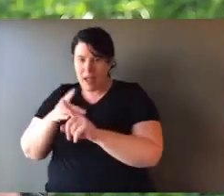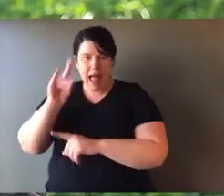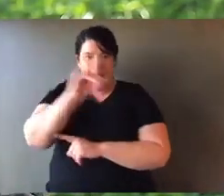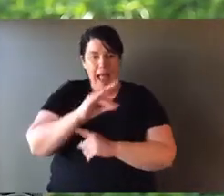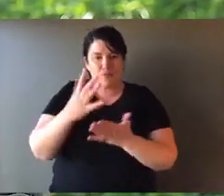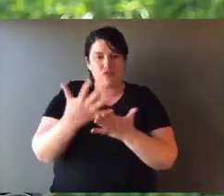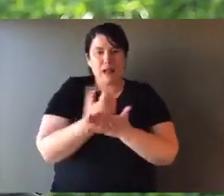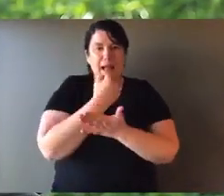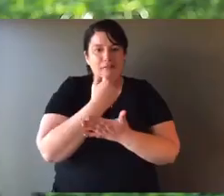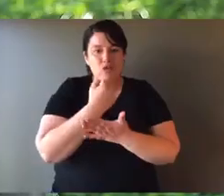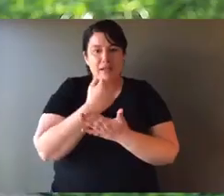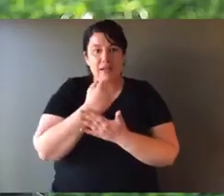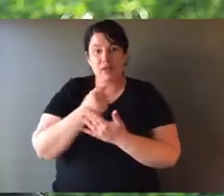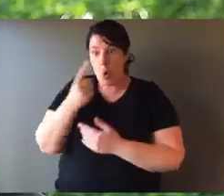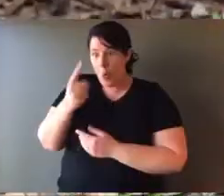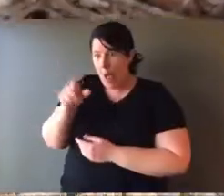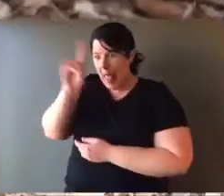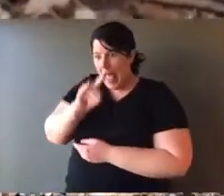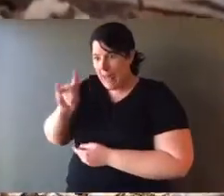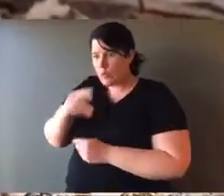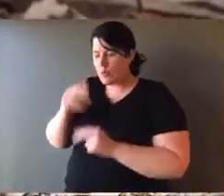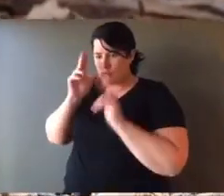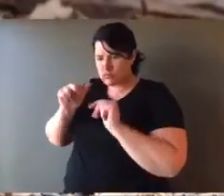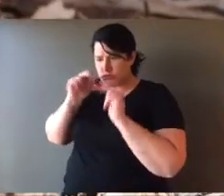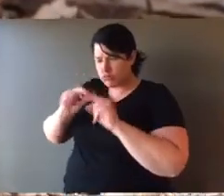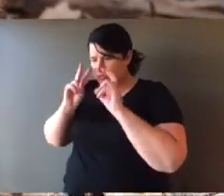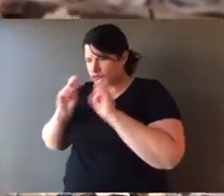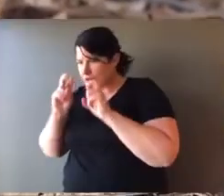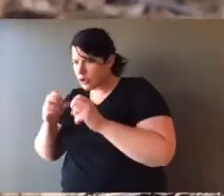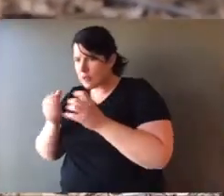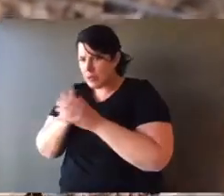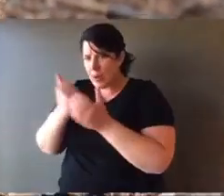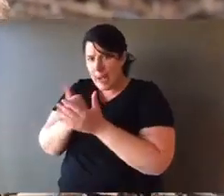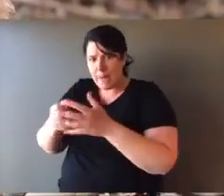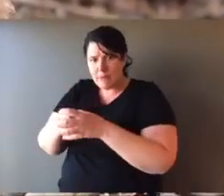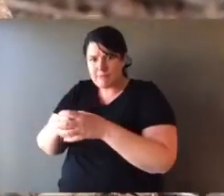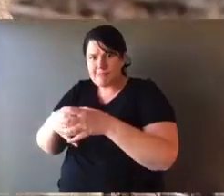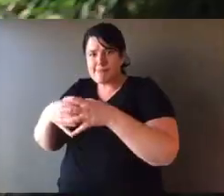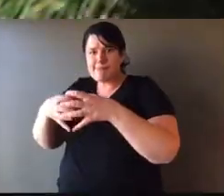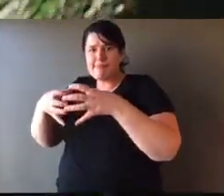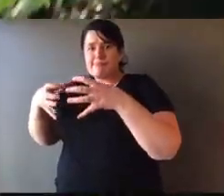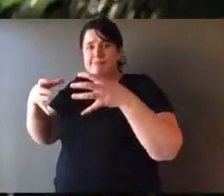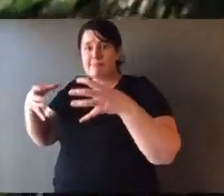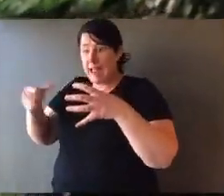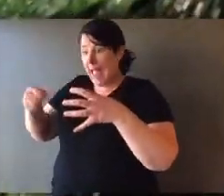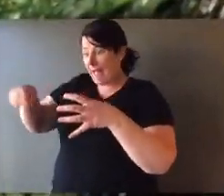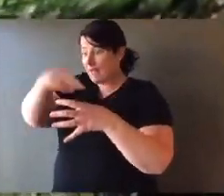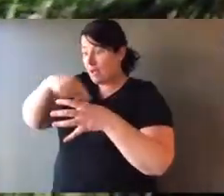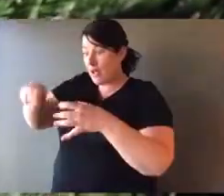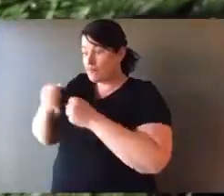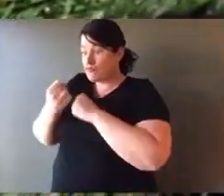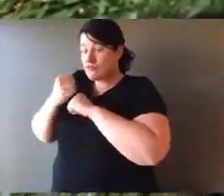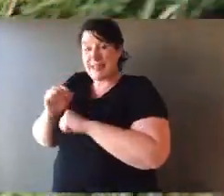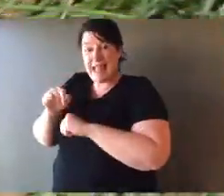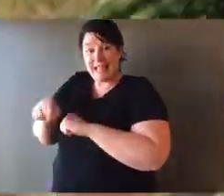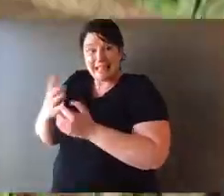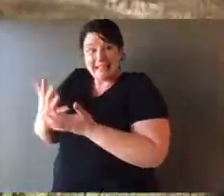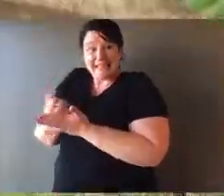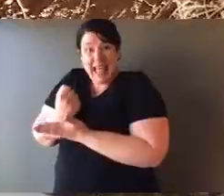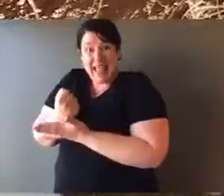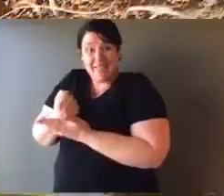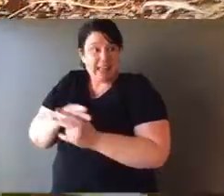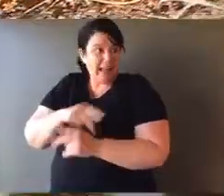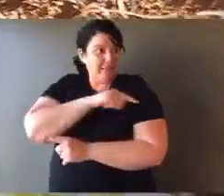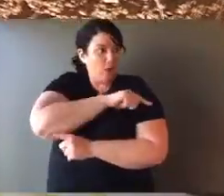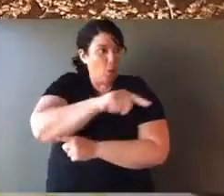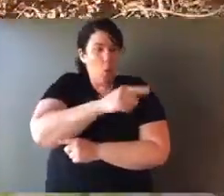Species recovery. What's that? A species recovery is working with an individual species, building up its numbers, creating an insurance